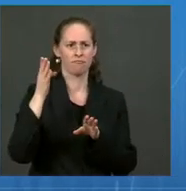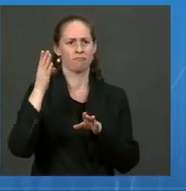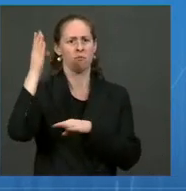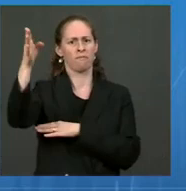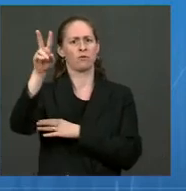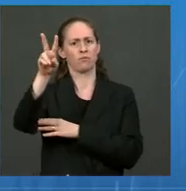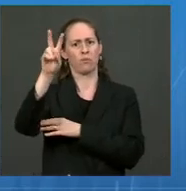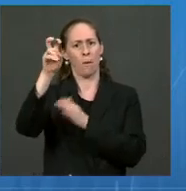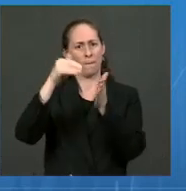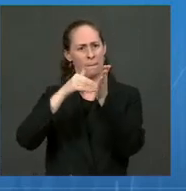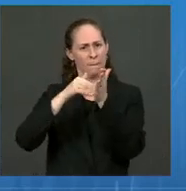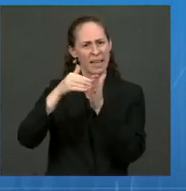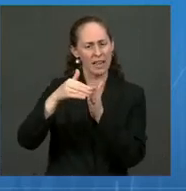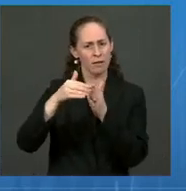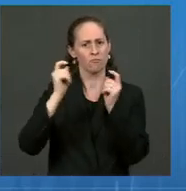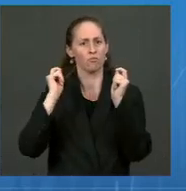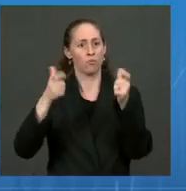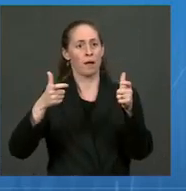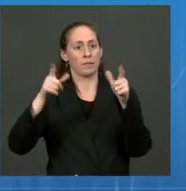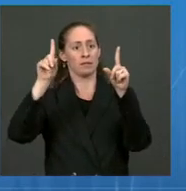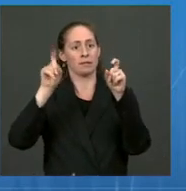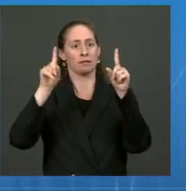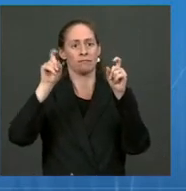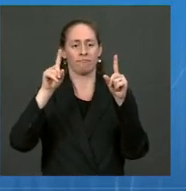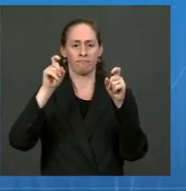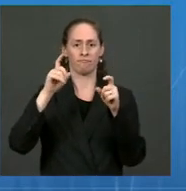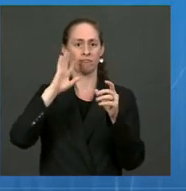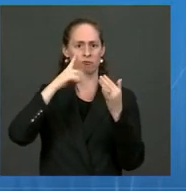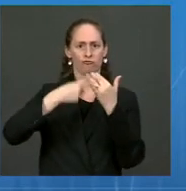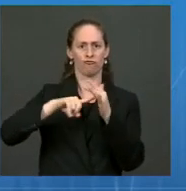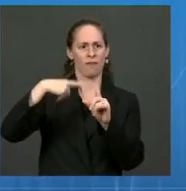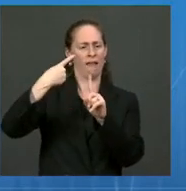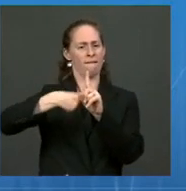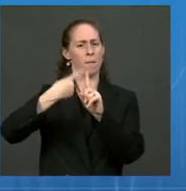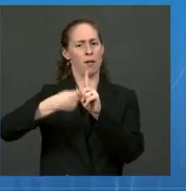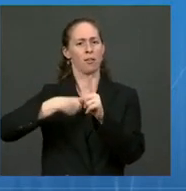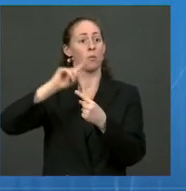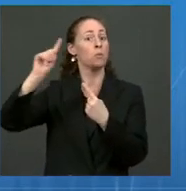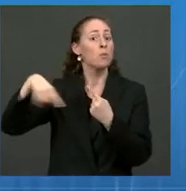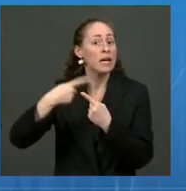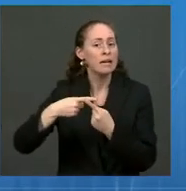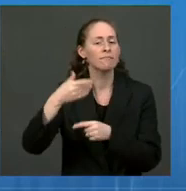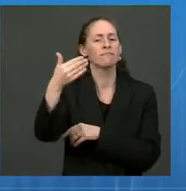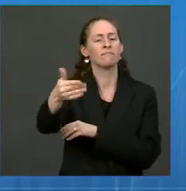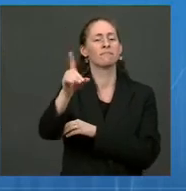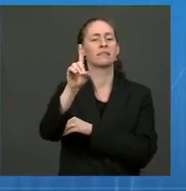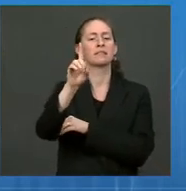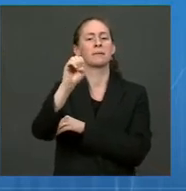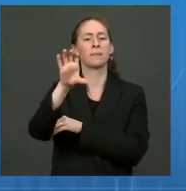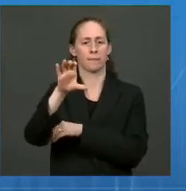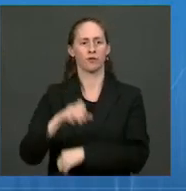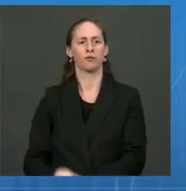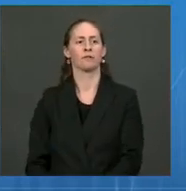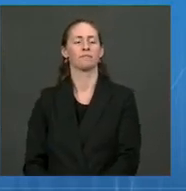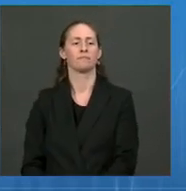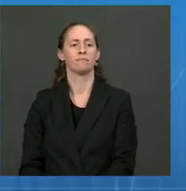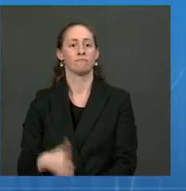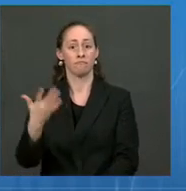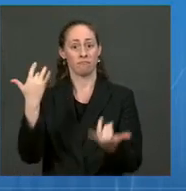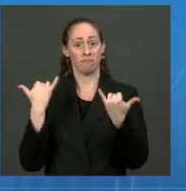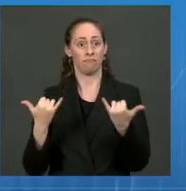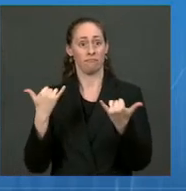to Americans each month starting in December. That's more than four times the level of supply in late summer.